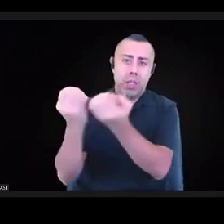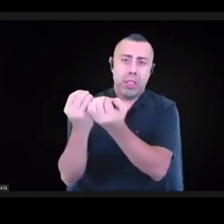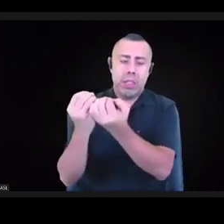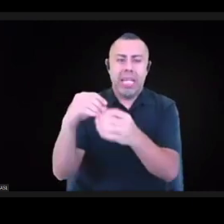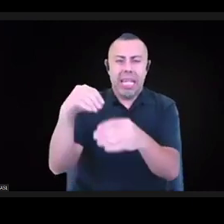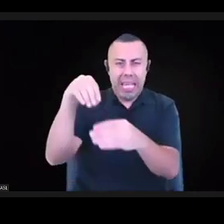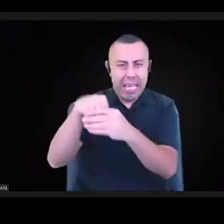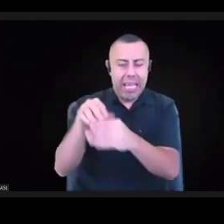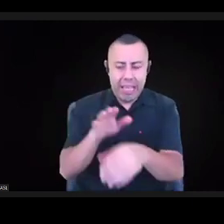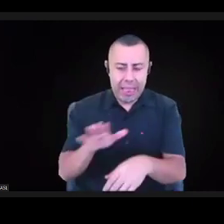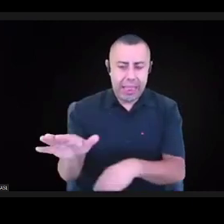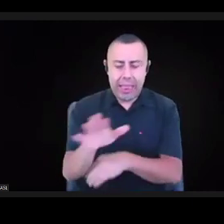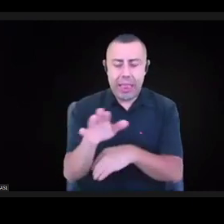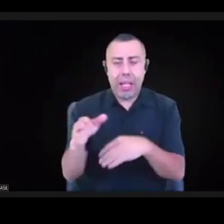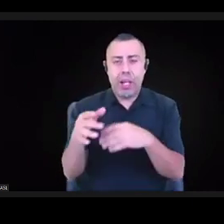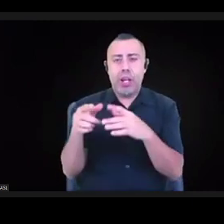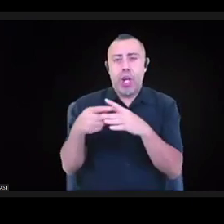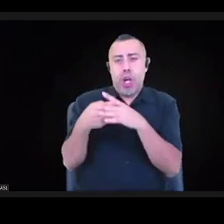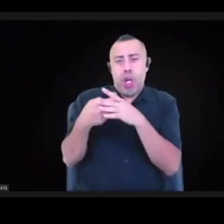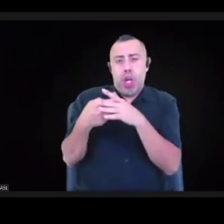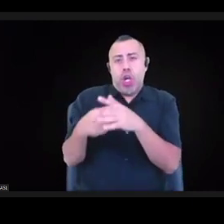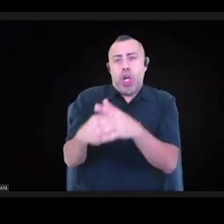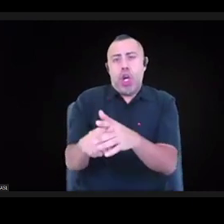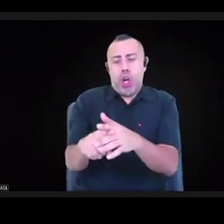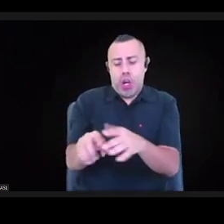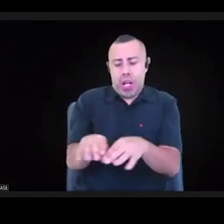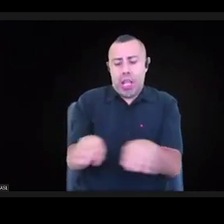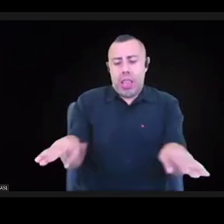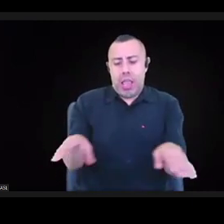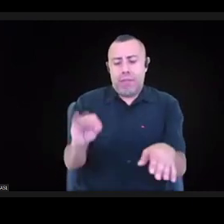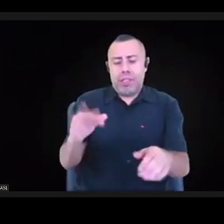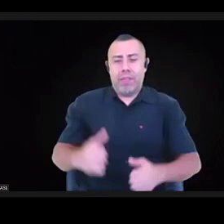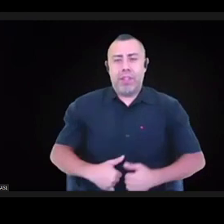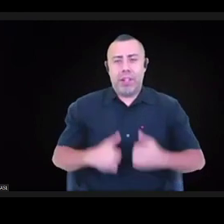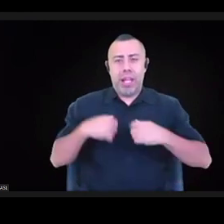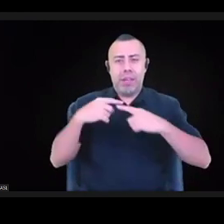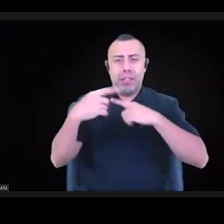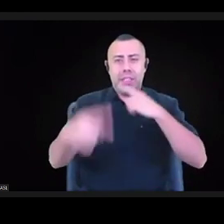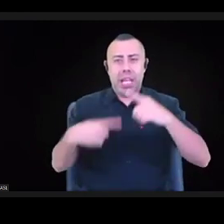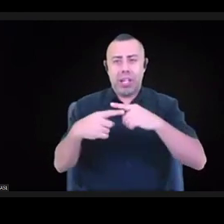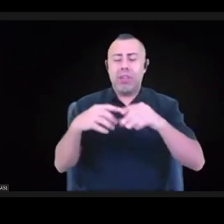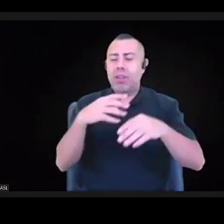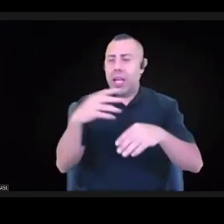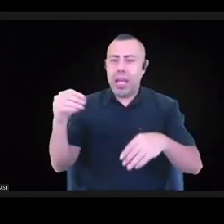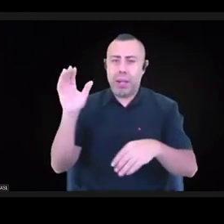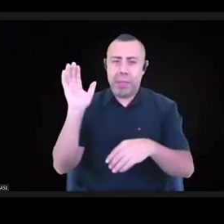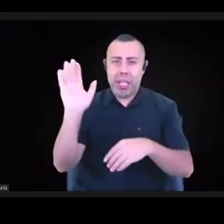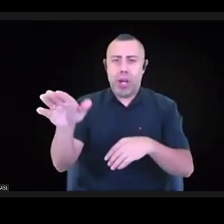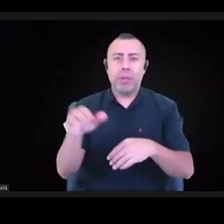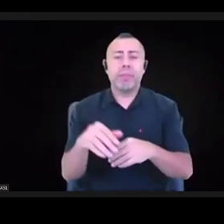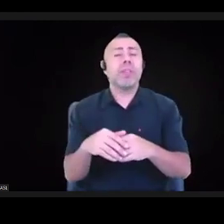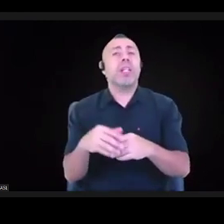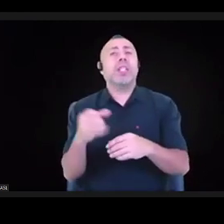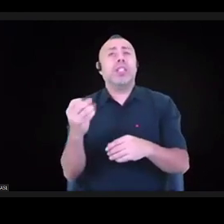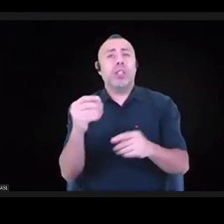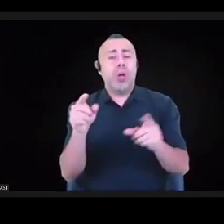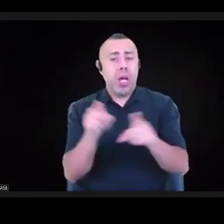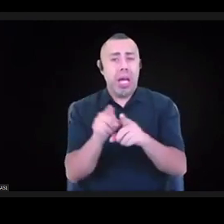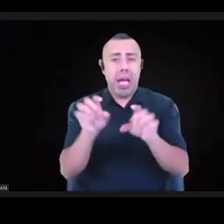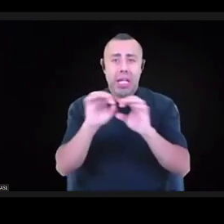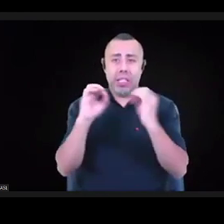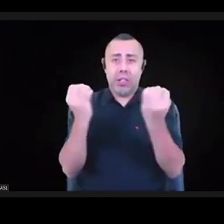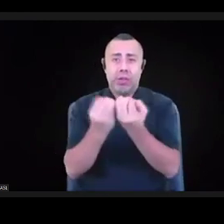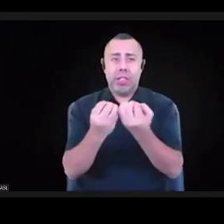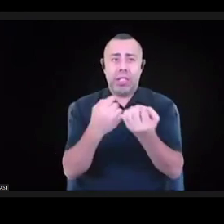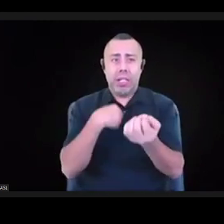early stages of their life cycle and beyond. So, as an organization, I believe that the work the foundation has